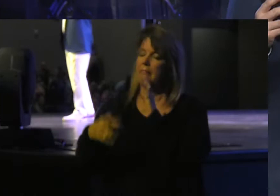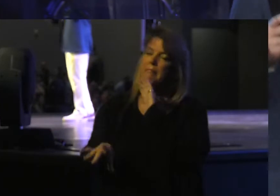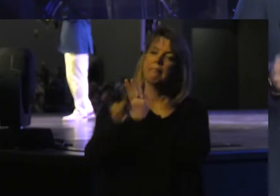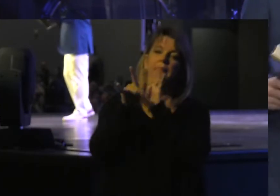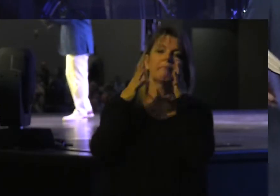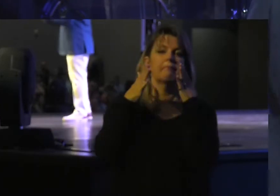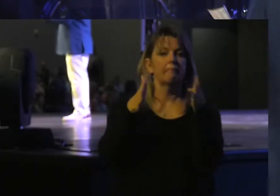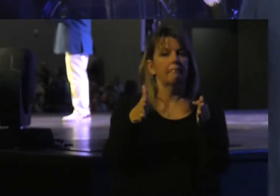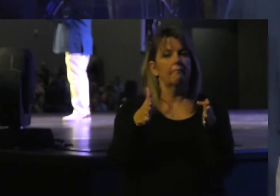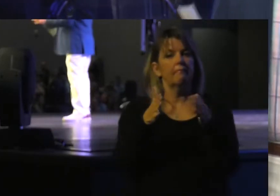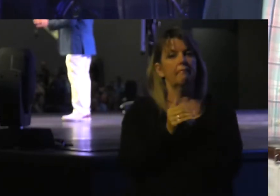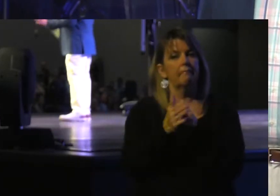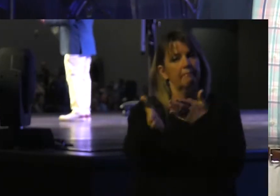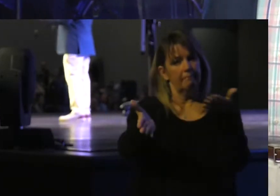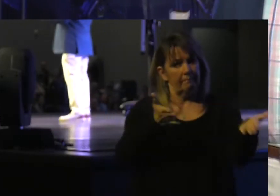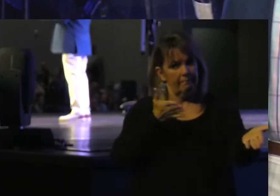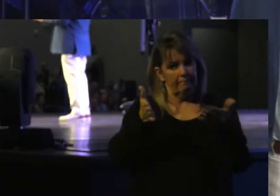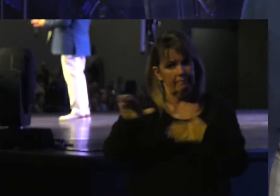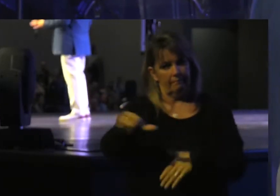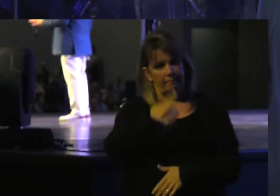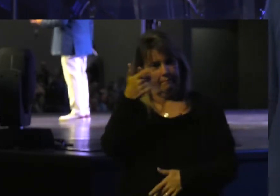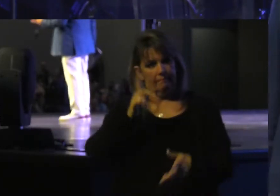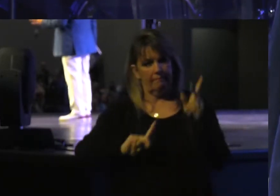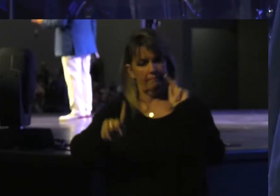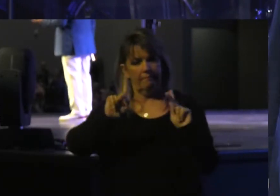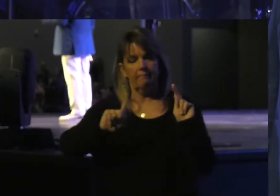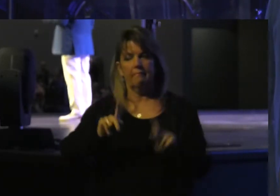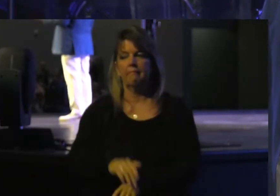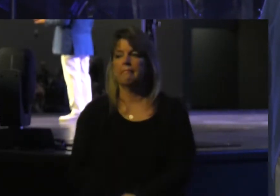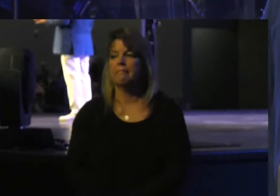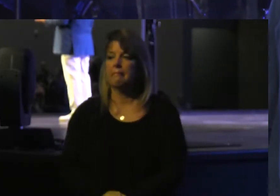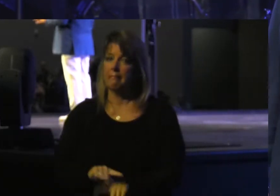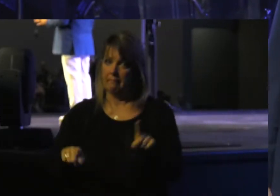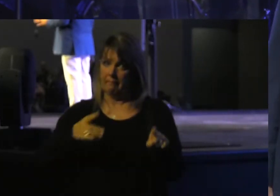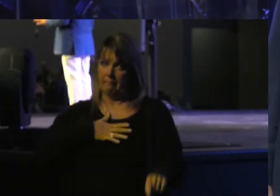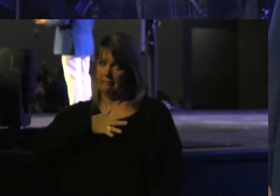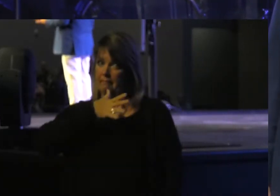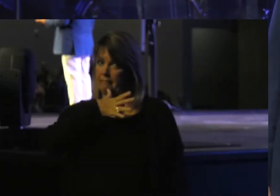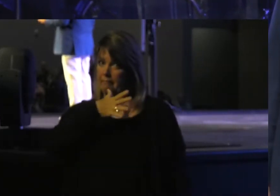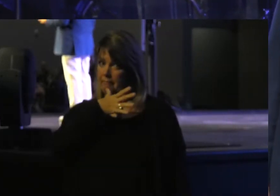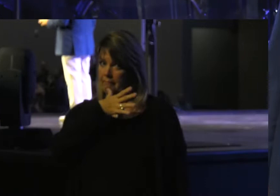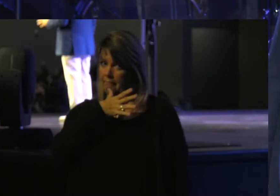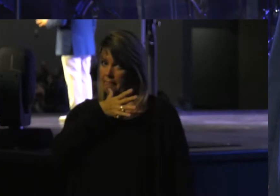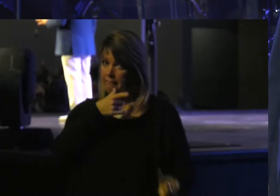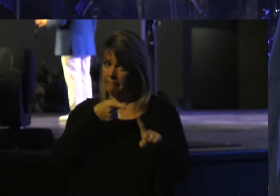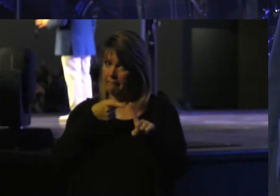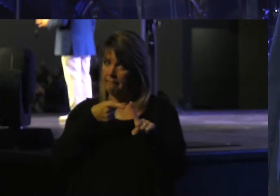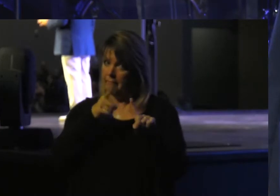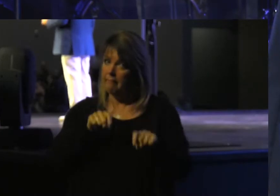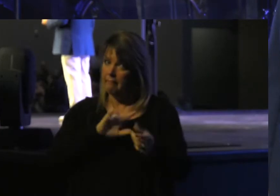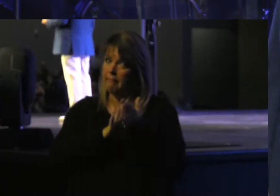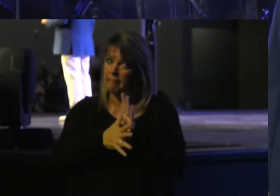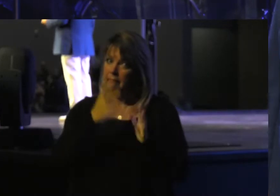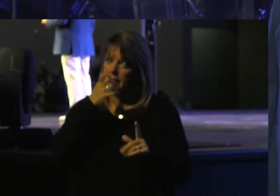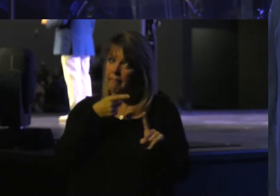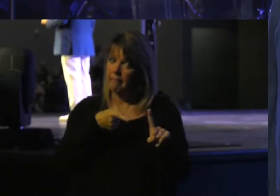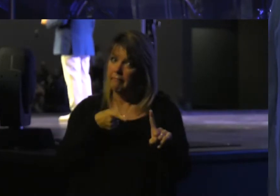ways to serve other people. But my mom could get mad.